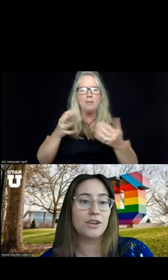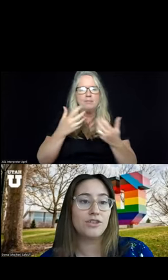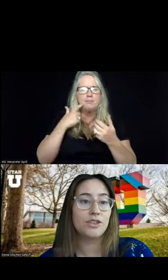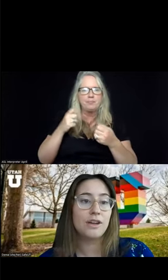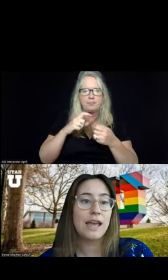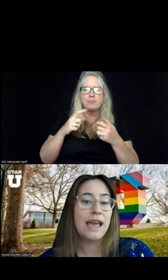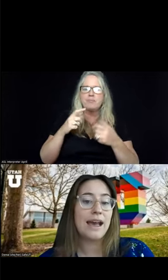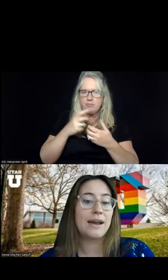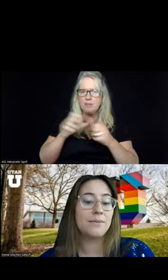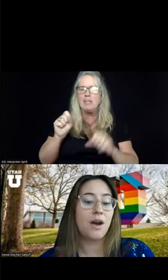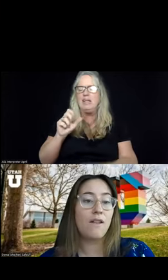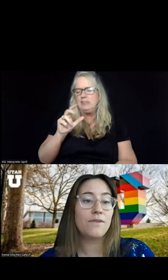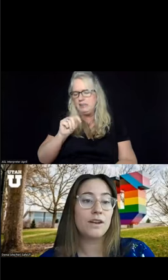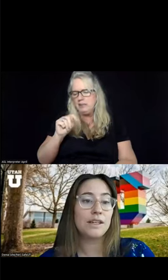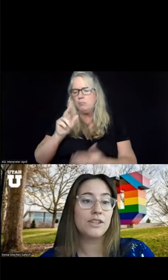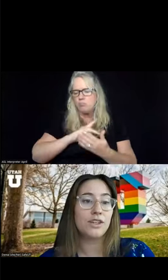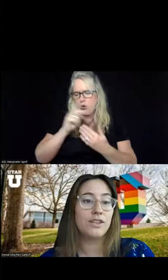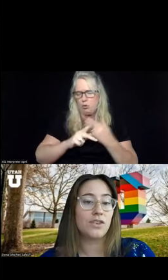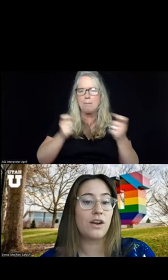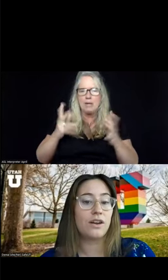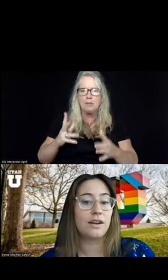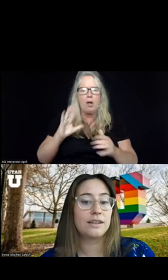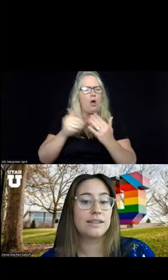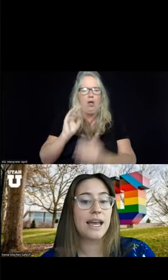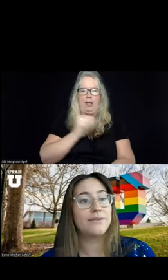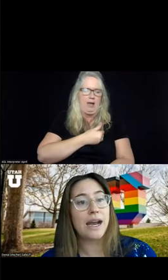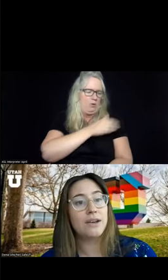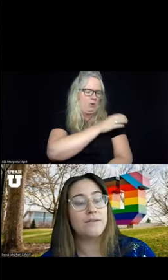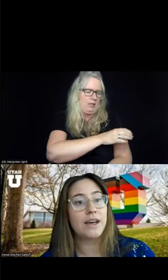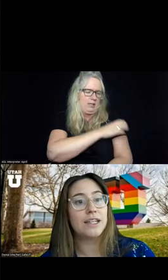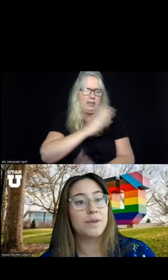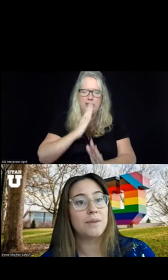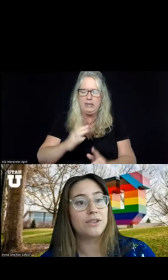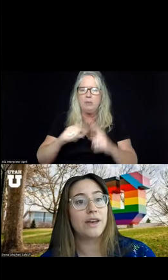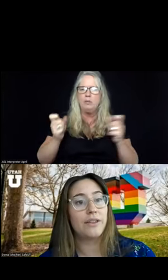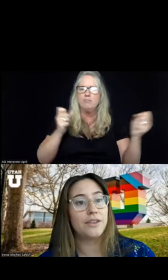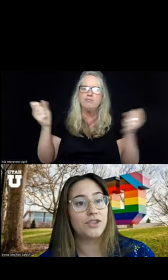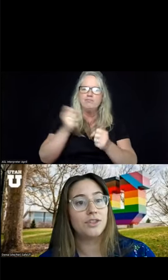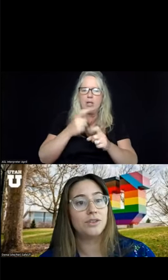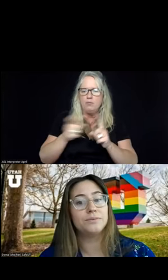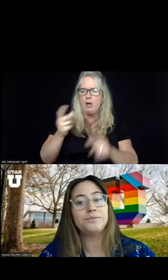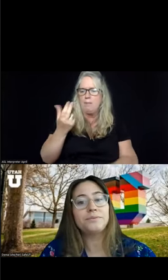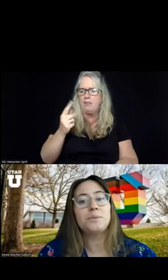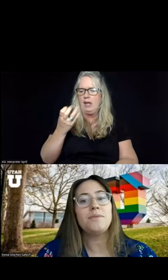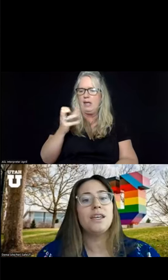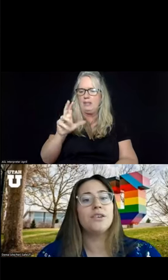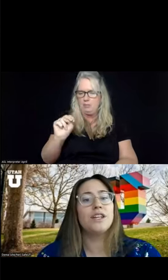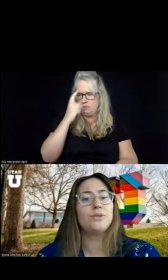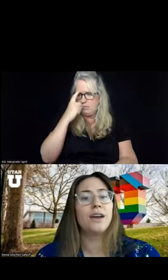program manager. All of our clinicians are staffed out of the Huntsman Mental Health Institute